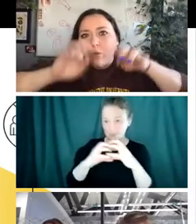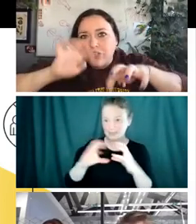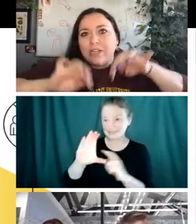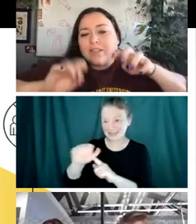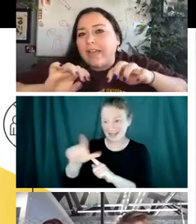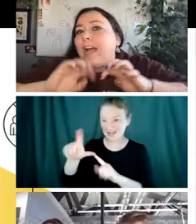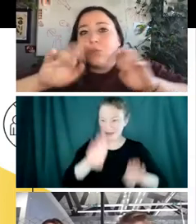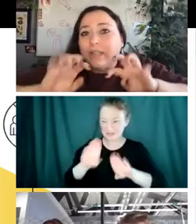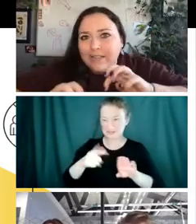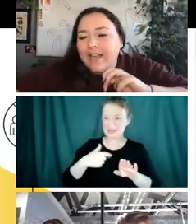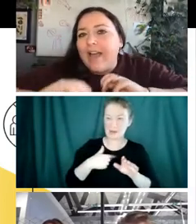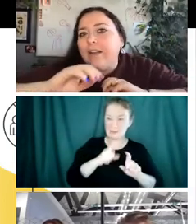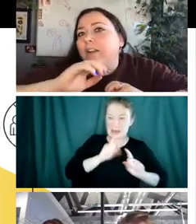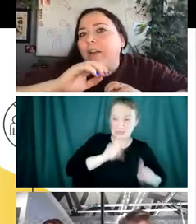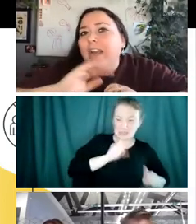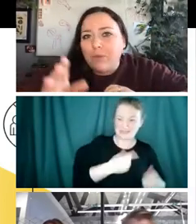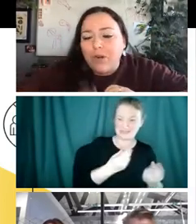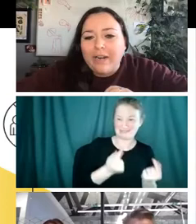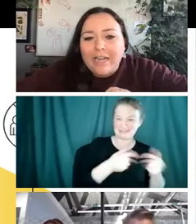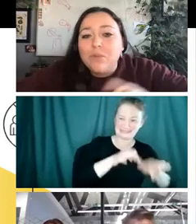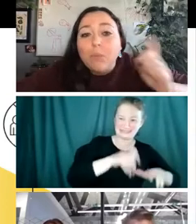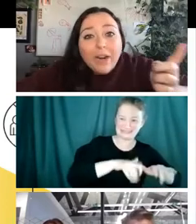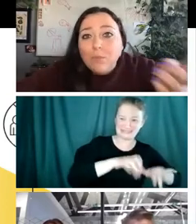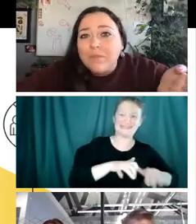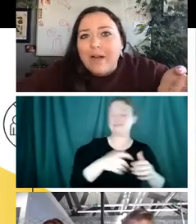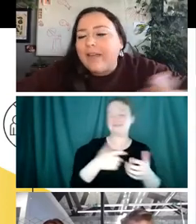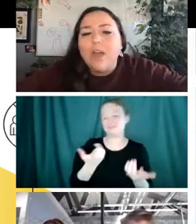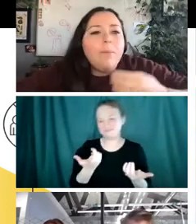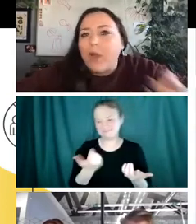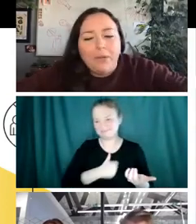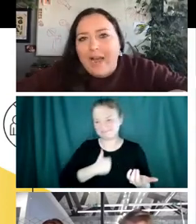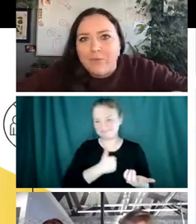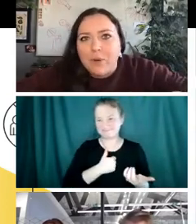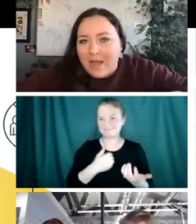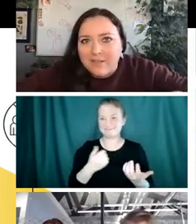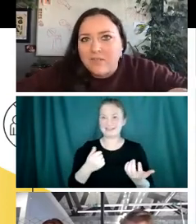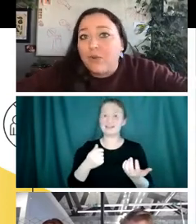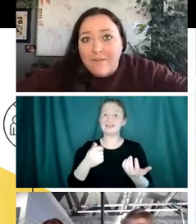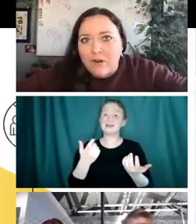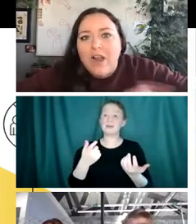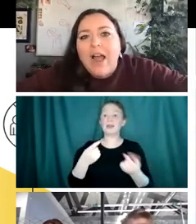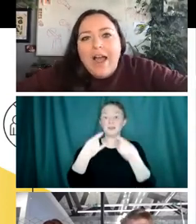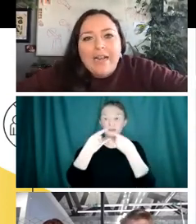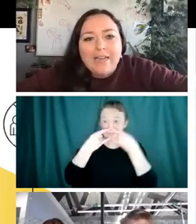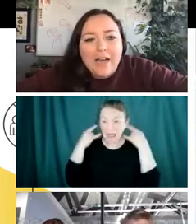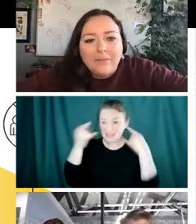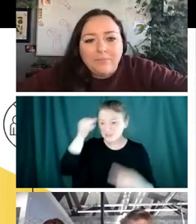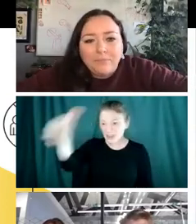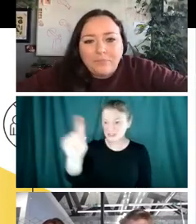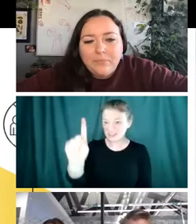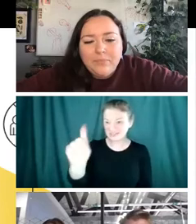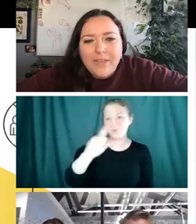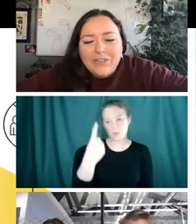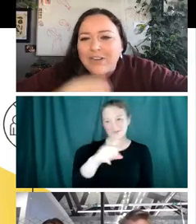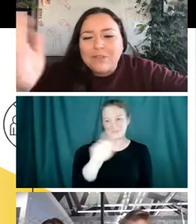answering questions like as quickly as I can, uh, I, that we're not going to get to, but one of them was about like, are we going to have to wear masks forever? And, um,